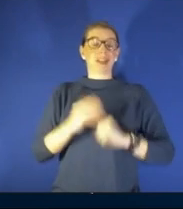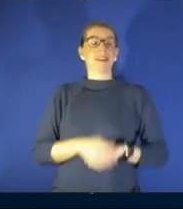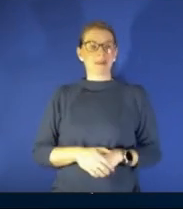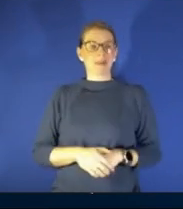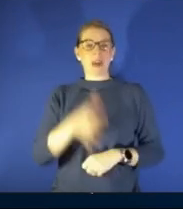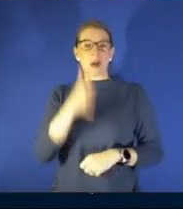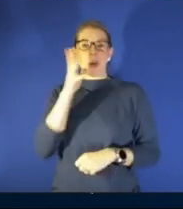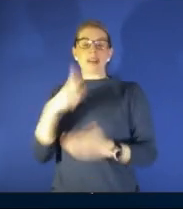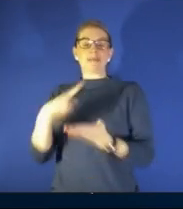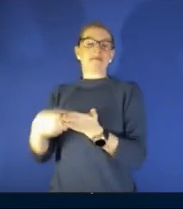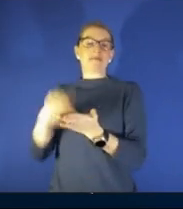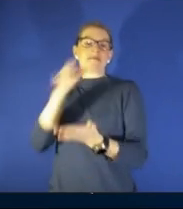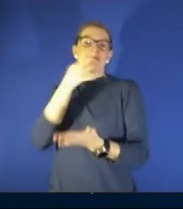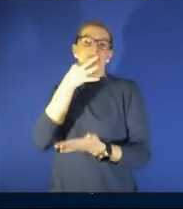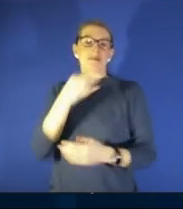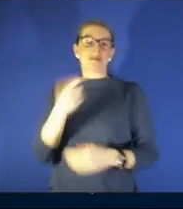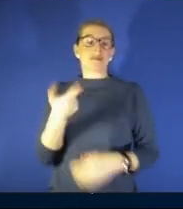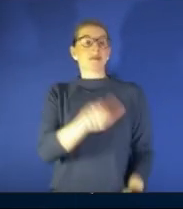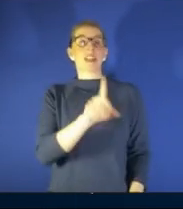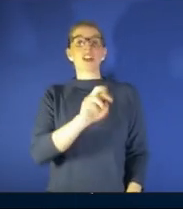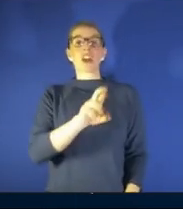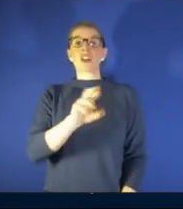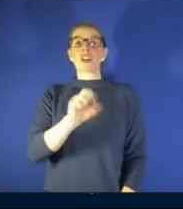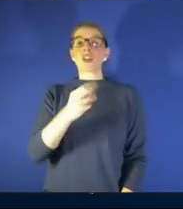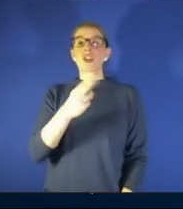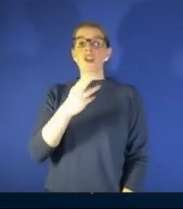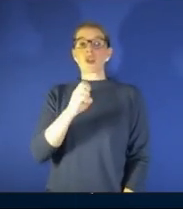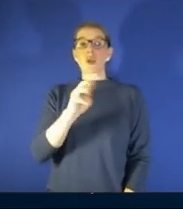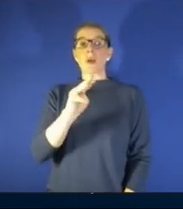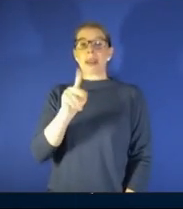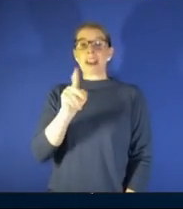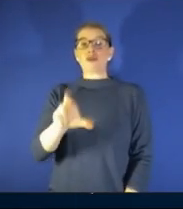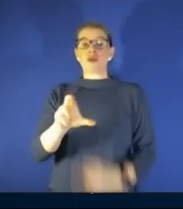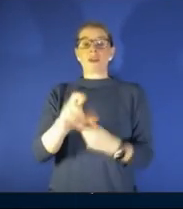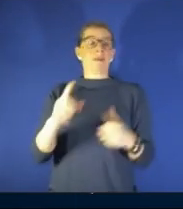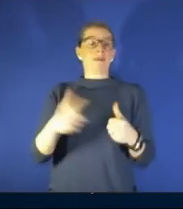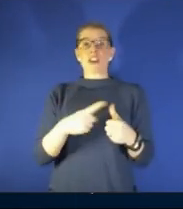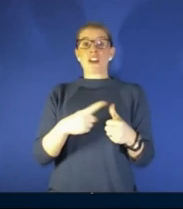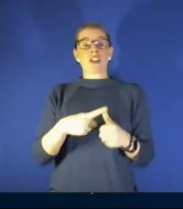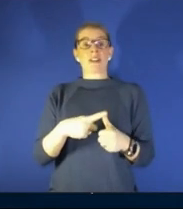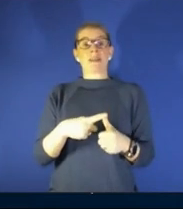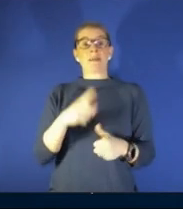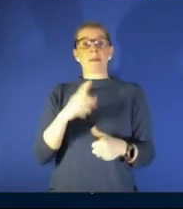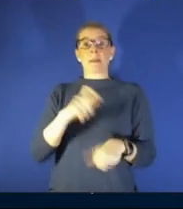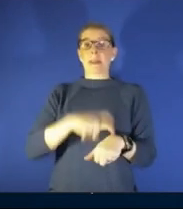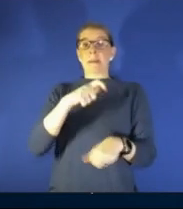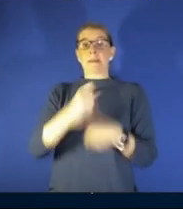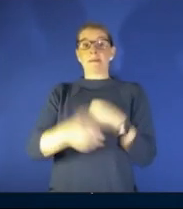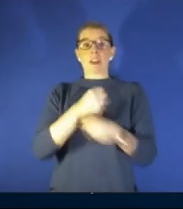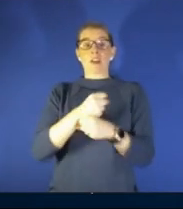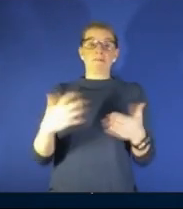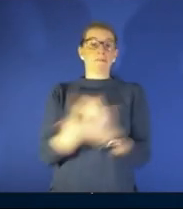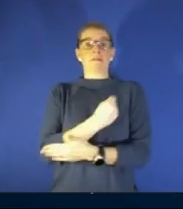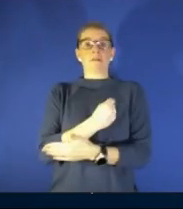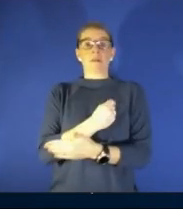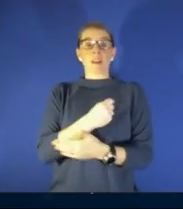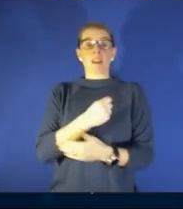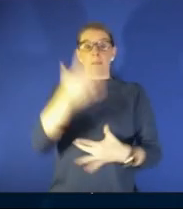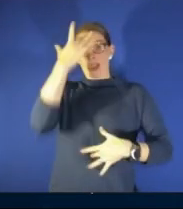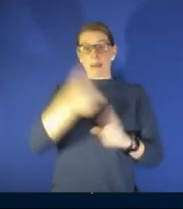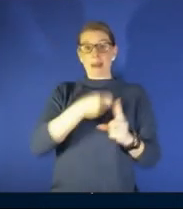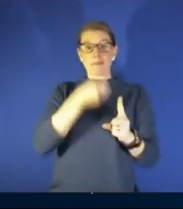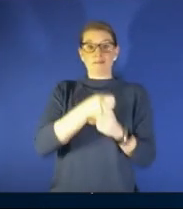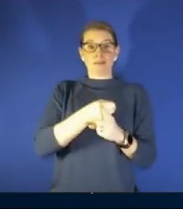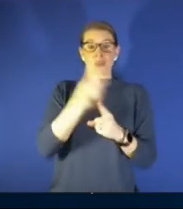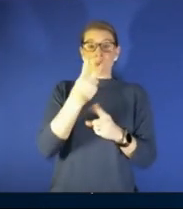but dr shoemaker just let's talk about you know this is the first it's kind of like this is that time of year we remember when the pandemic hit two years ago um this